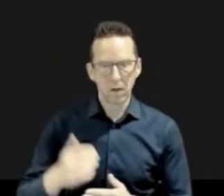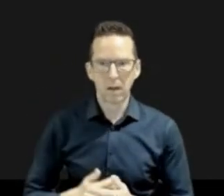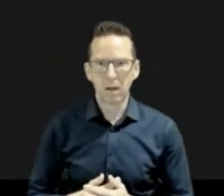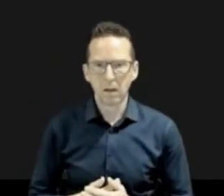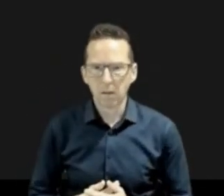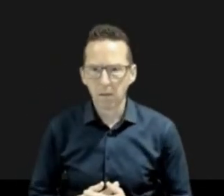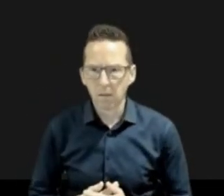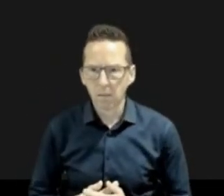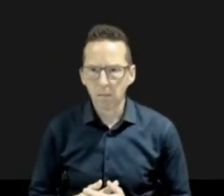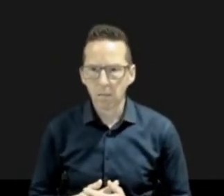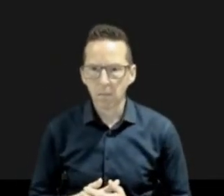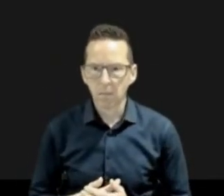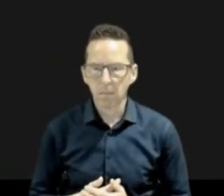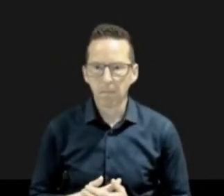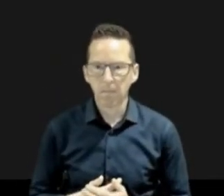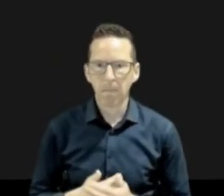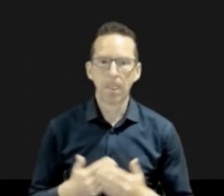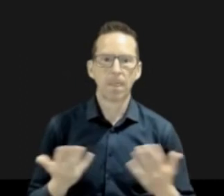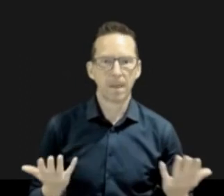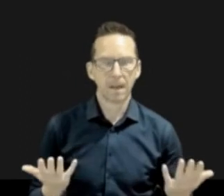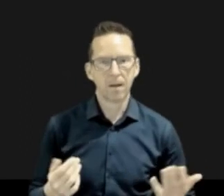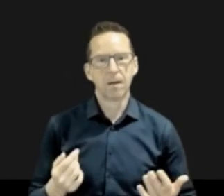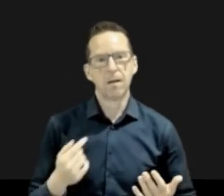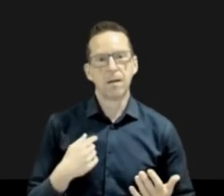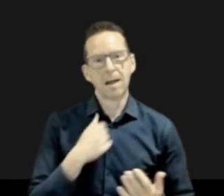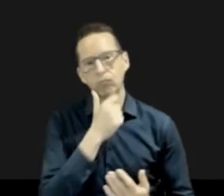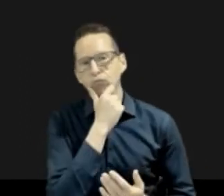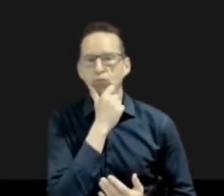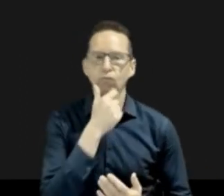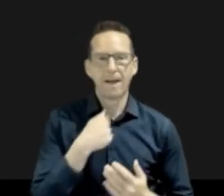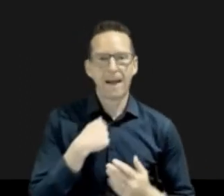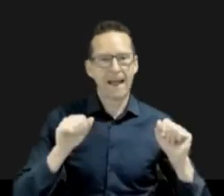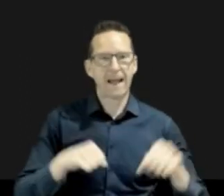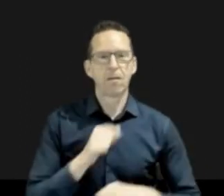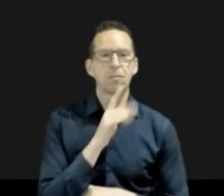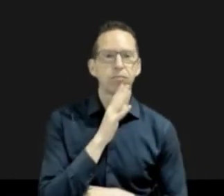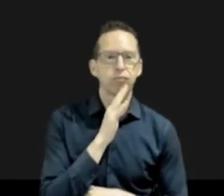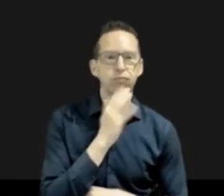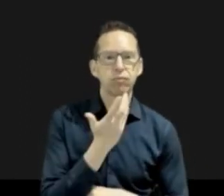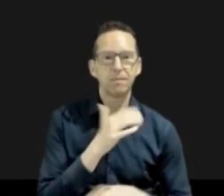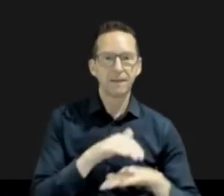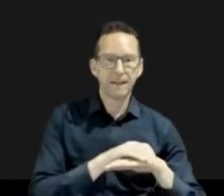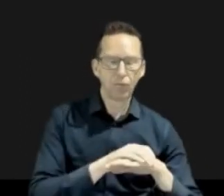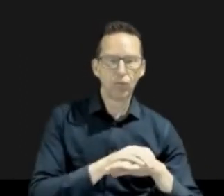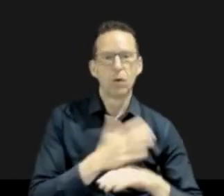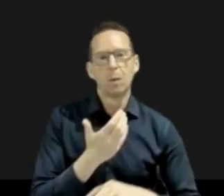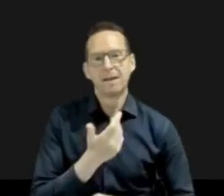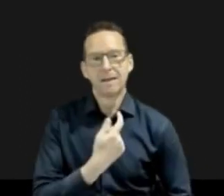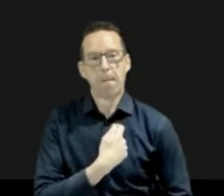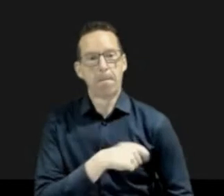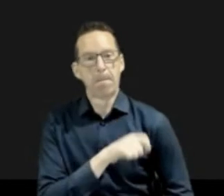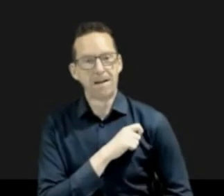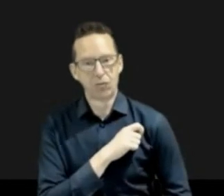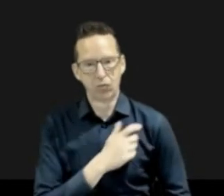the first language I can choose one of them and with all the limitations but